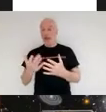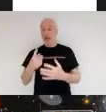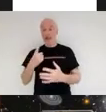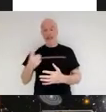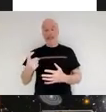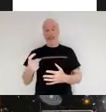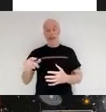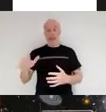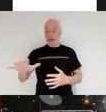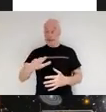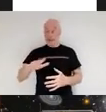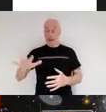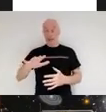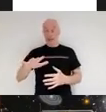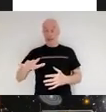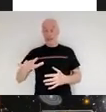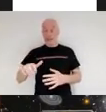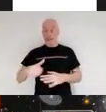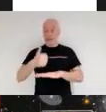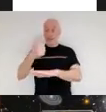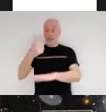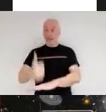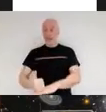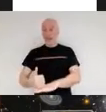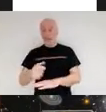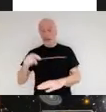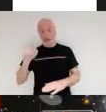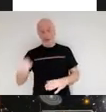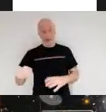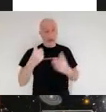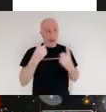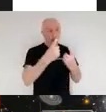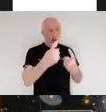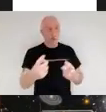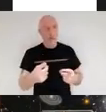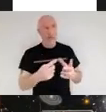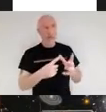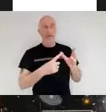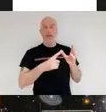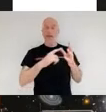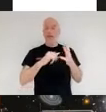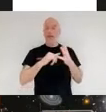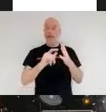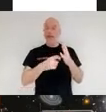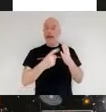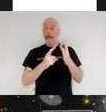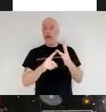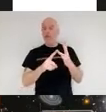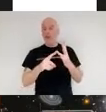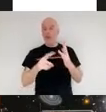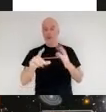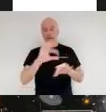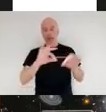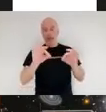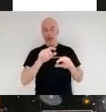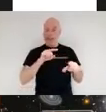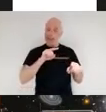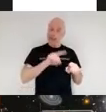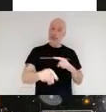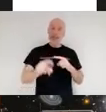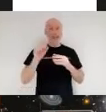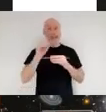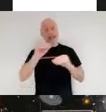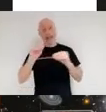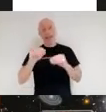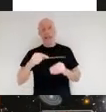and they were looking for a astrophysics specialist teacher and i managed to go and work for them and i've been with them